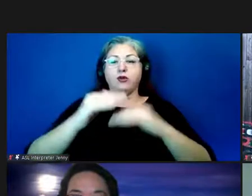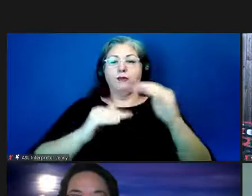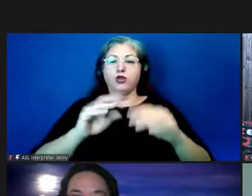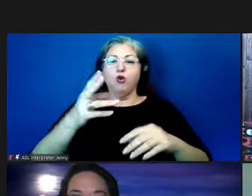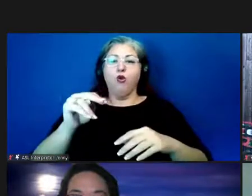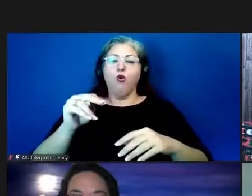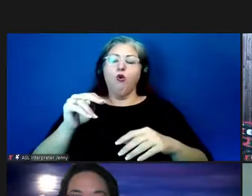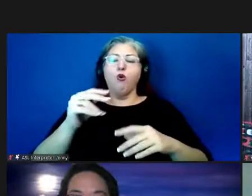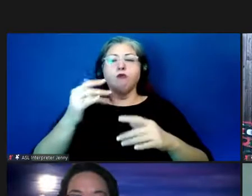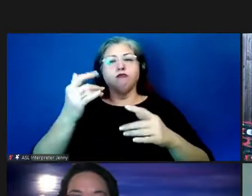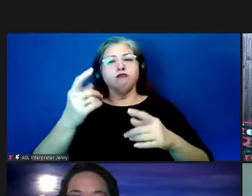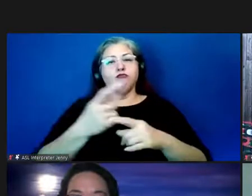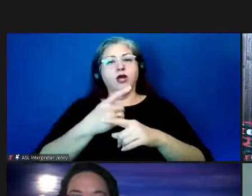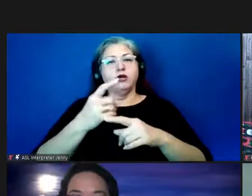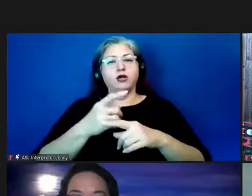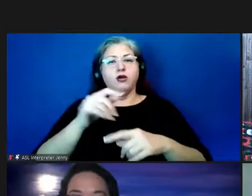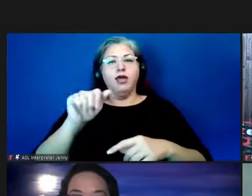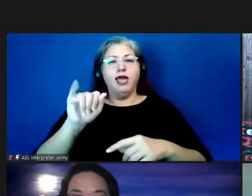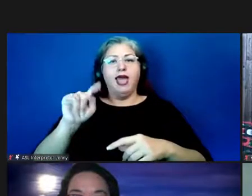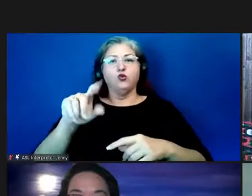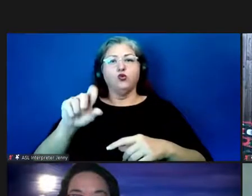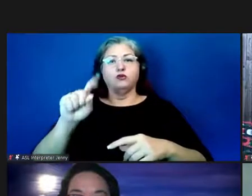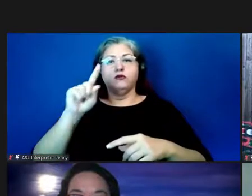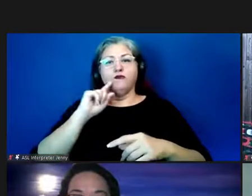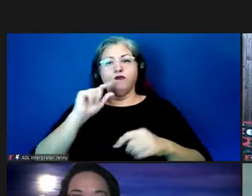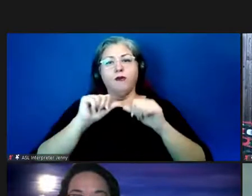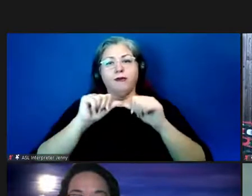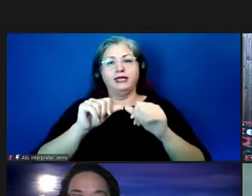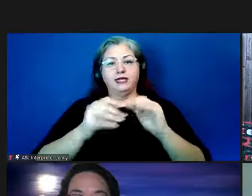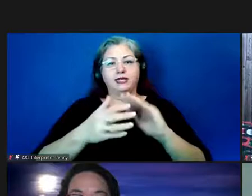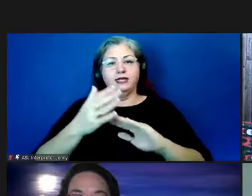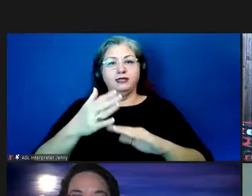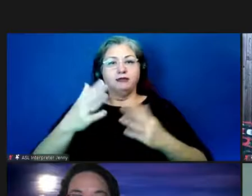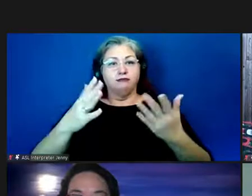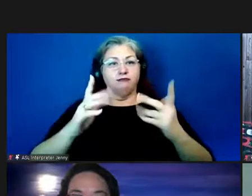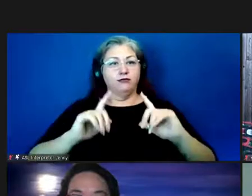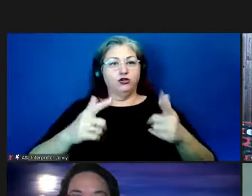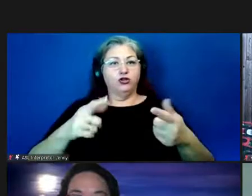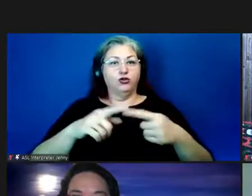ai tools for language maintenance and now i'm going to turn it over to our presenters